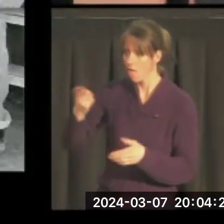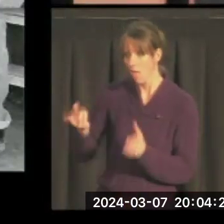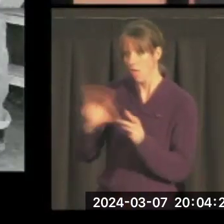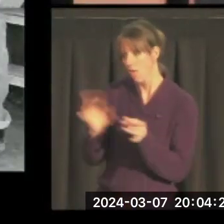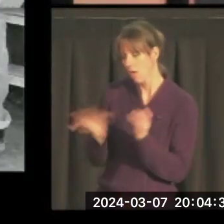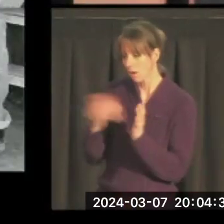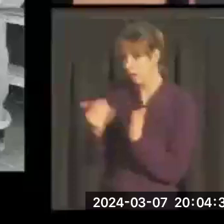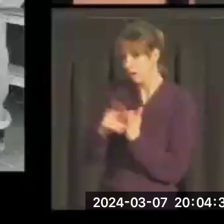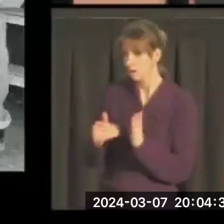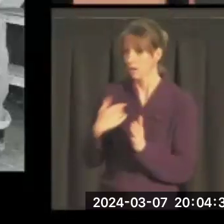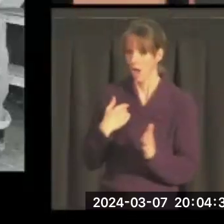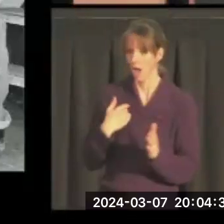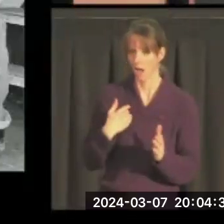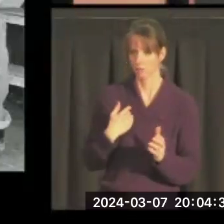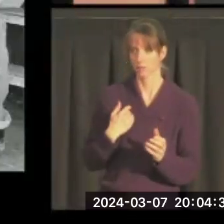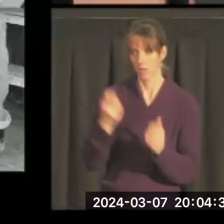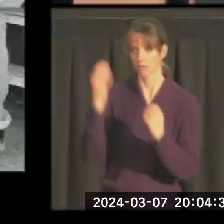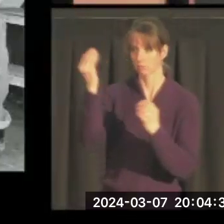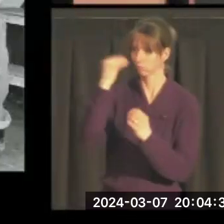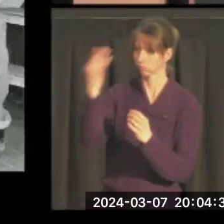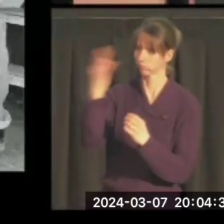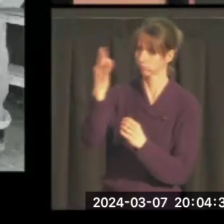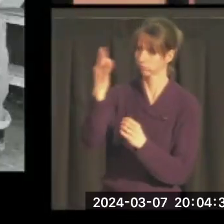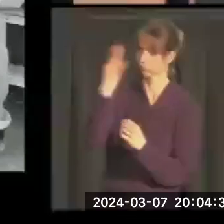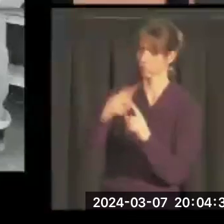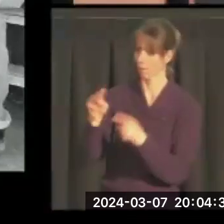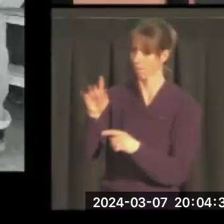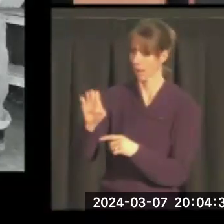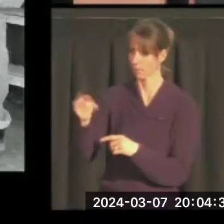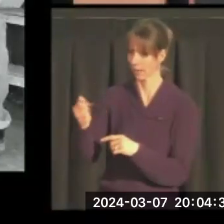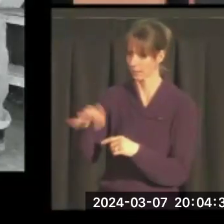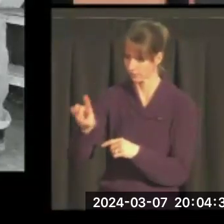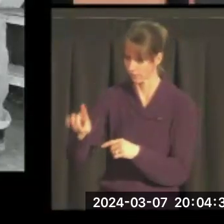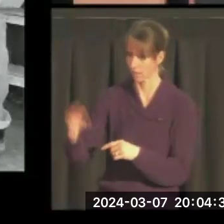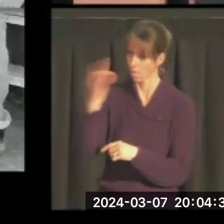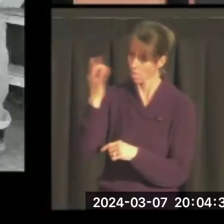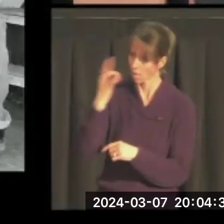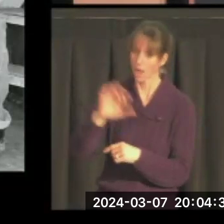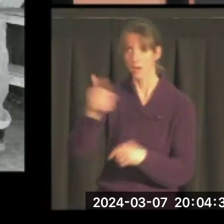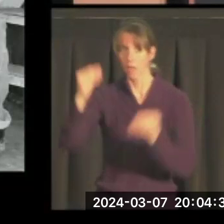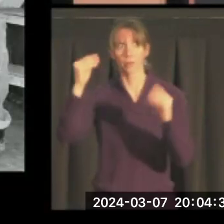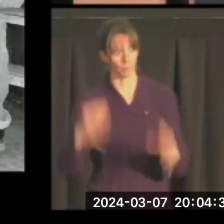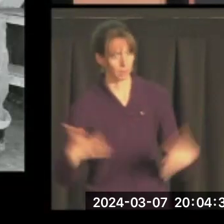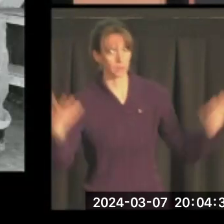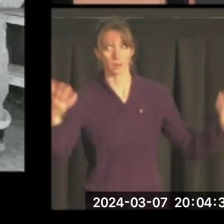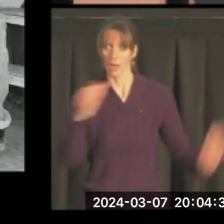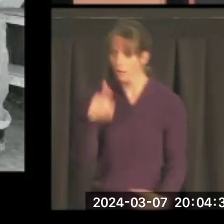I've got a whole drawer full of history lessons over there from Mike Mansfield. Another professor. I don't have time to be sitting